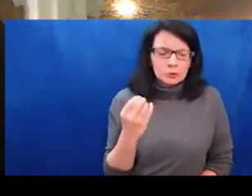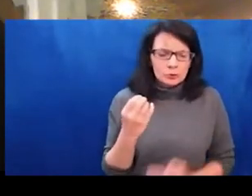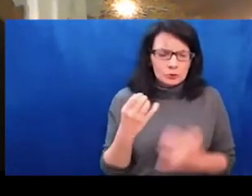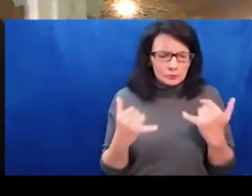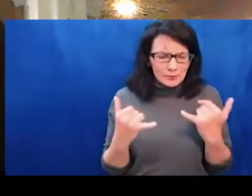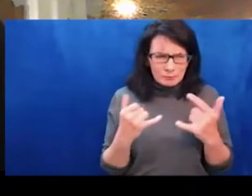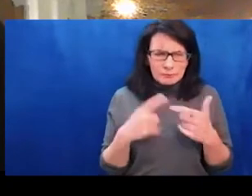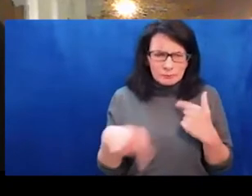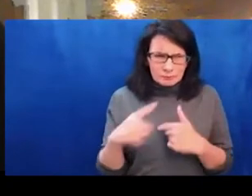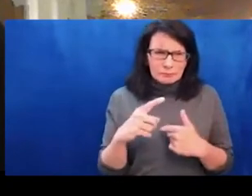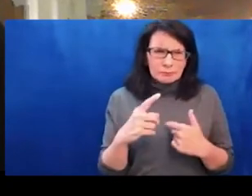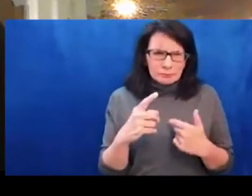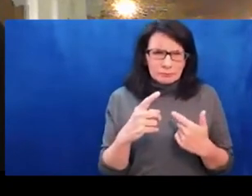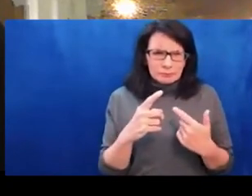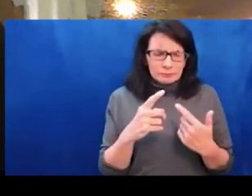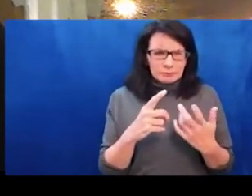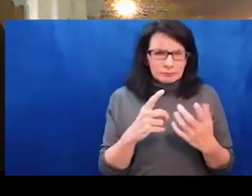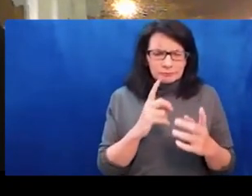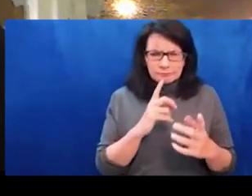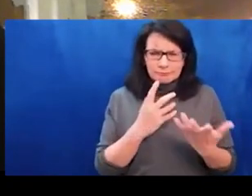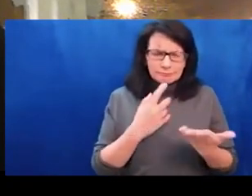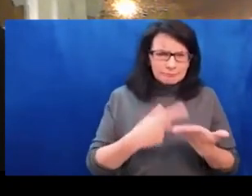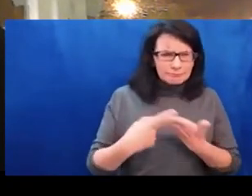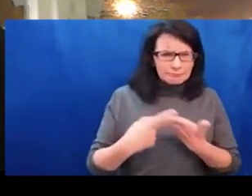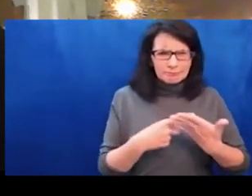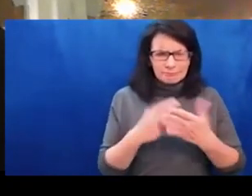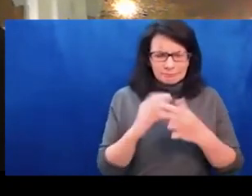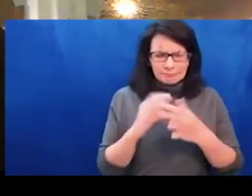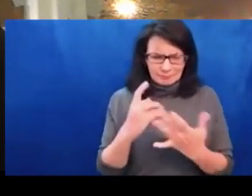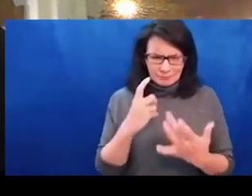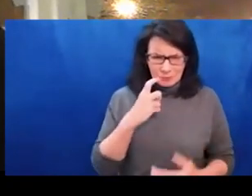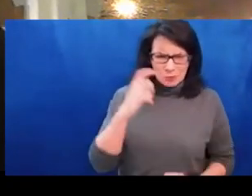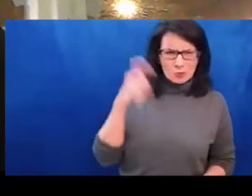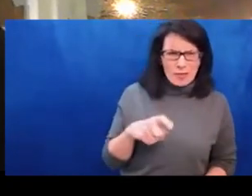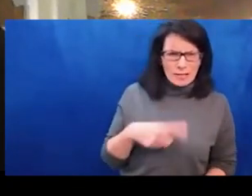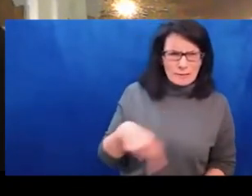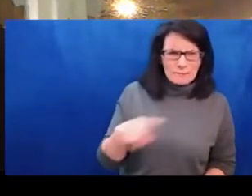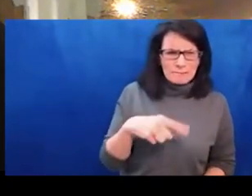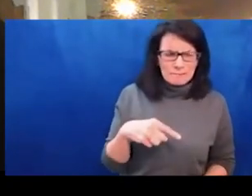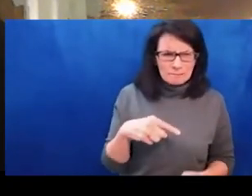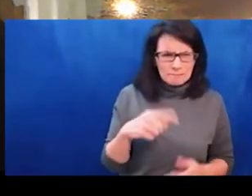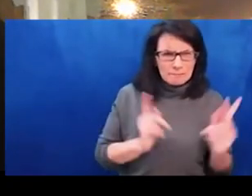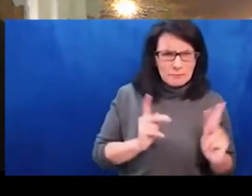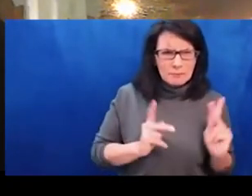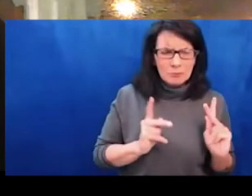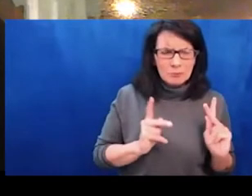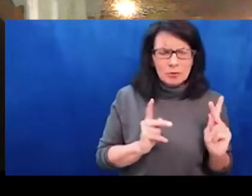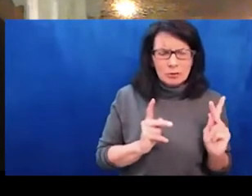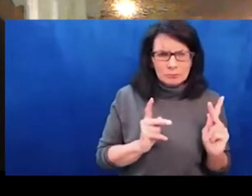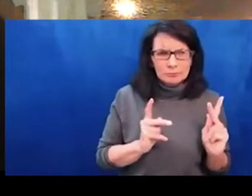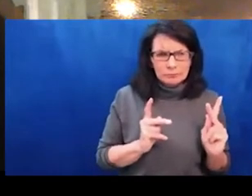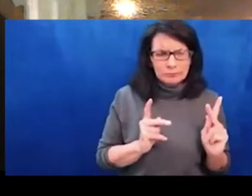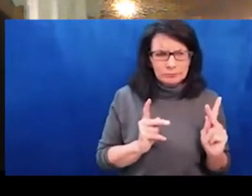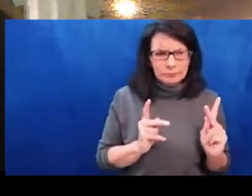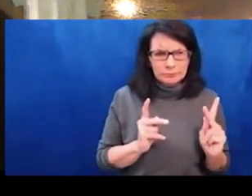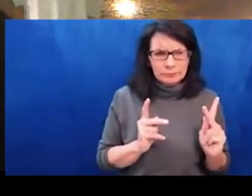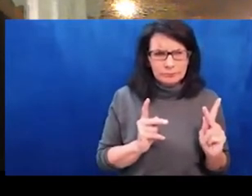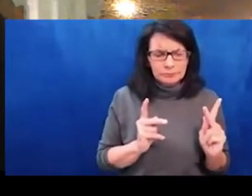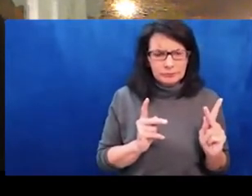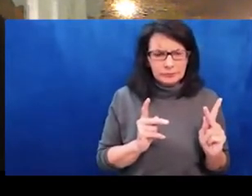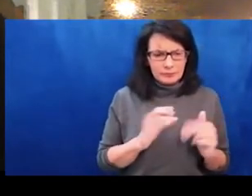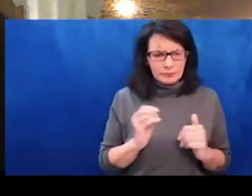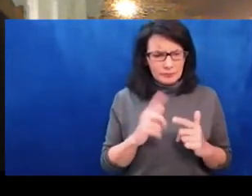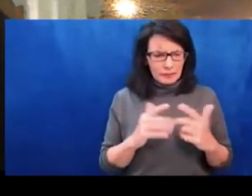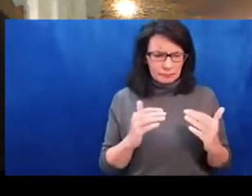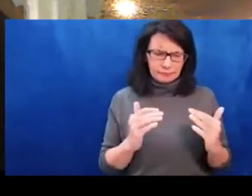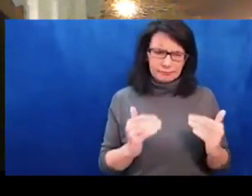final goal of Putin. So we became a victim of this war, but we also Ukraine at the moment